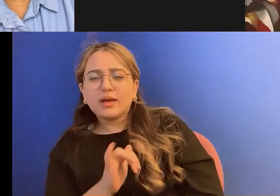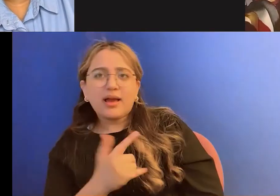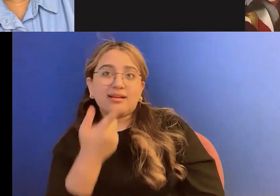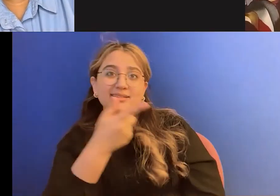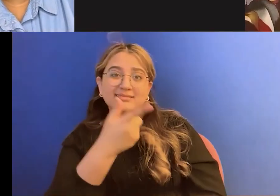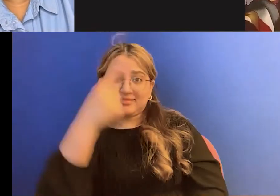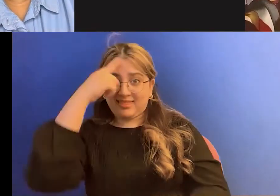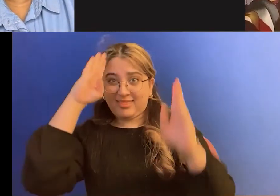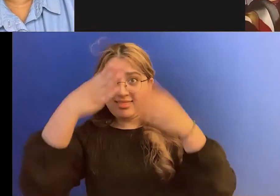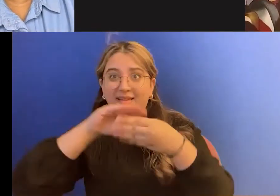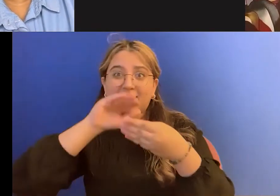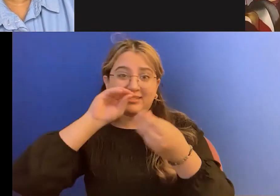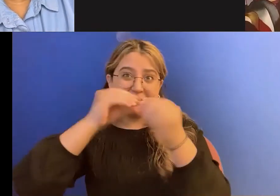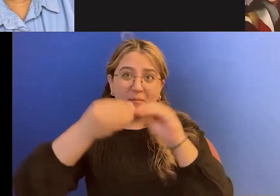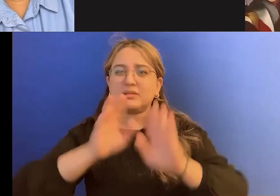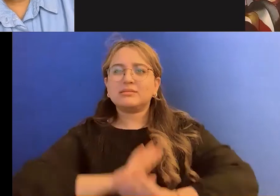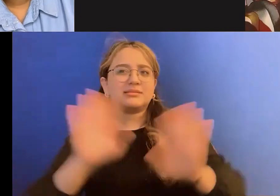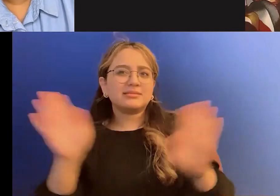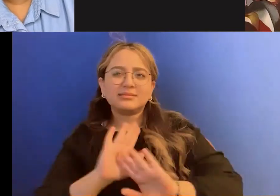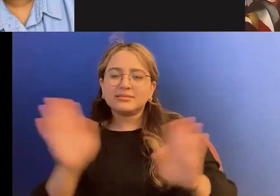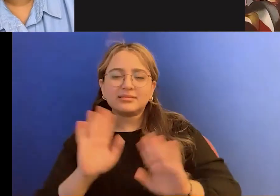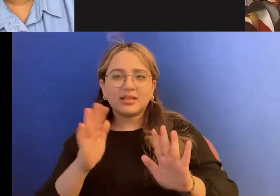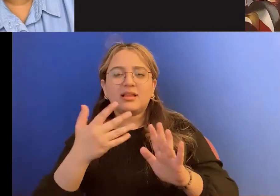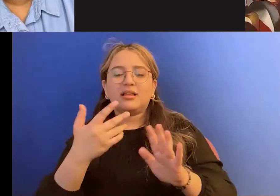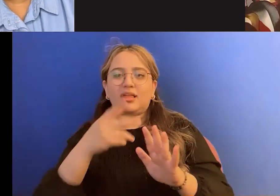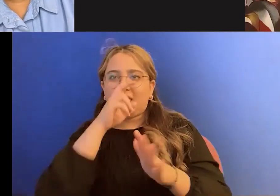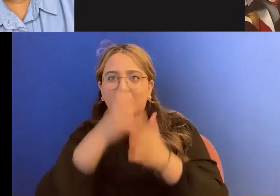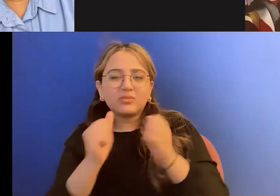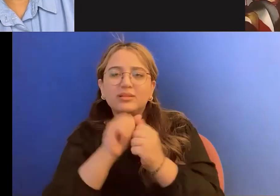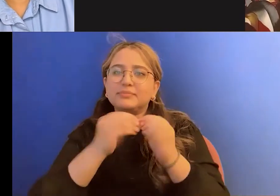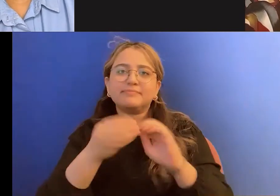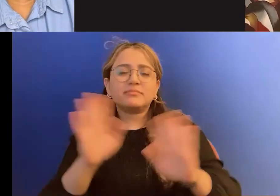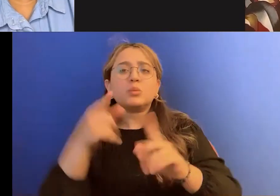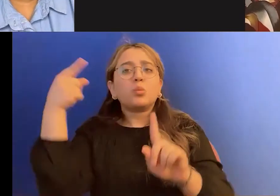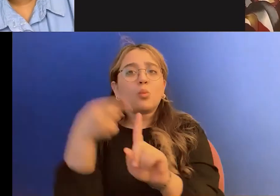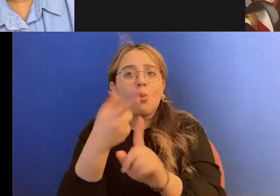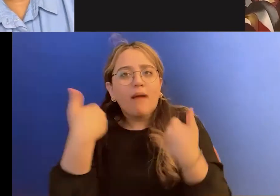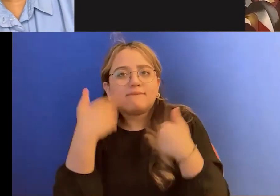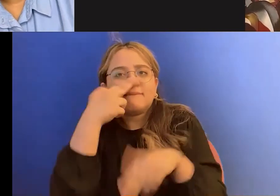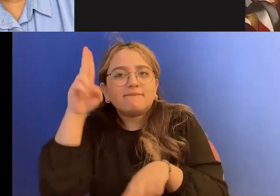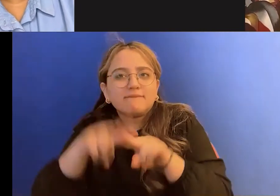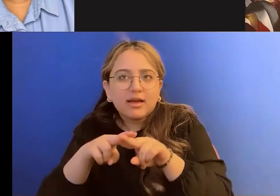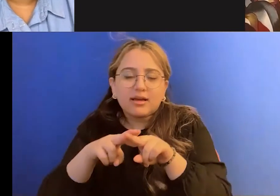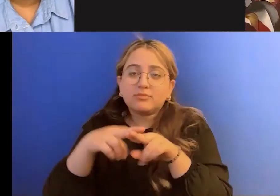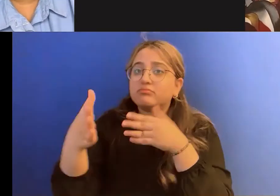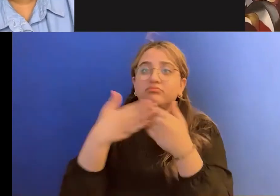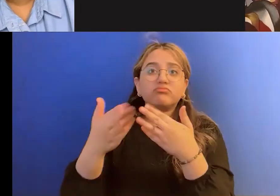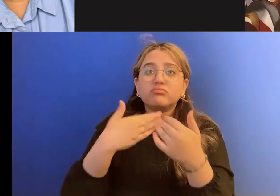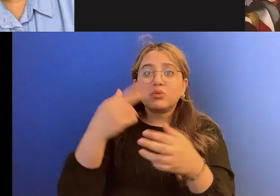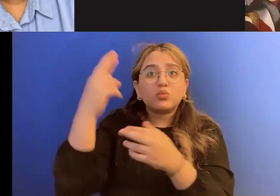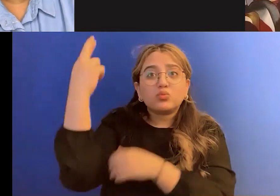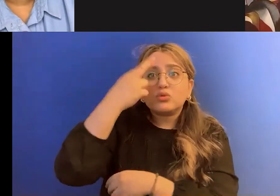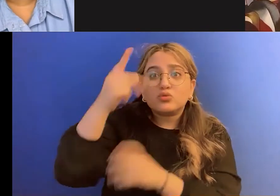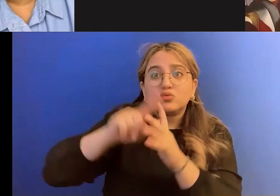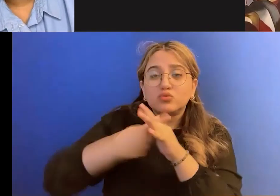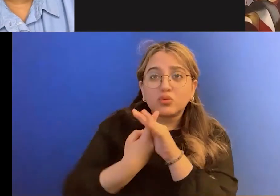make sure that, you know, you have fun with this to begin with for whatever the reason that you started this,